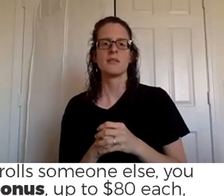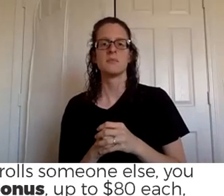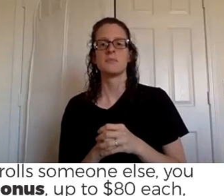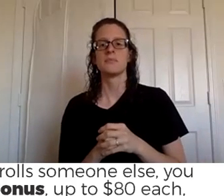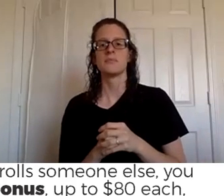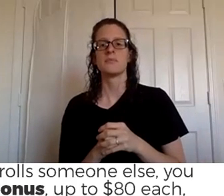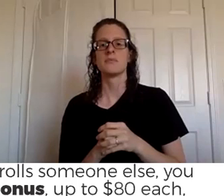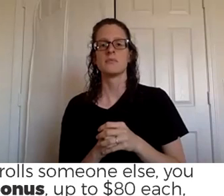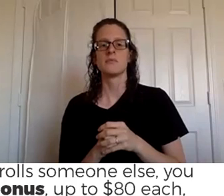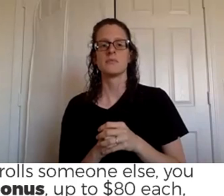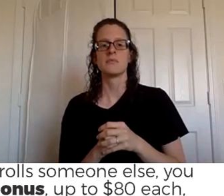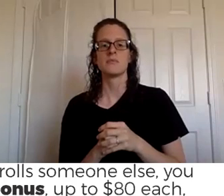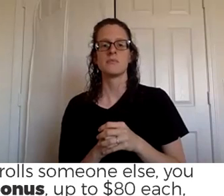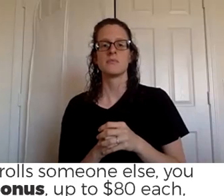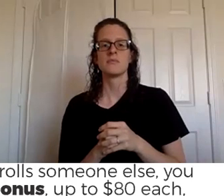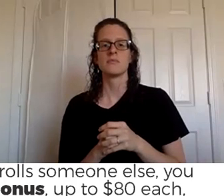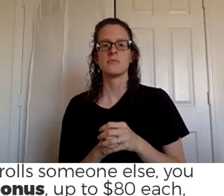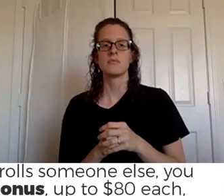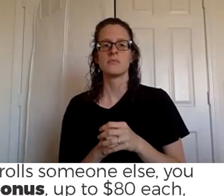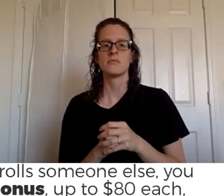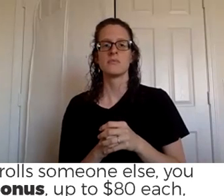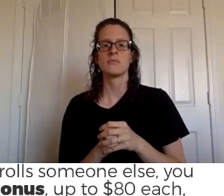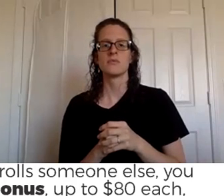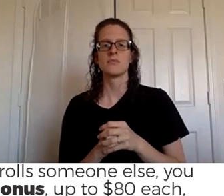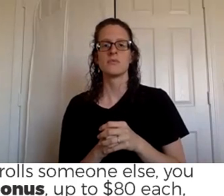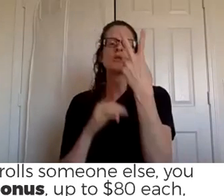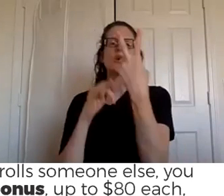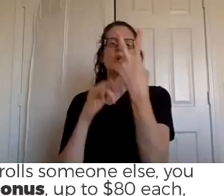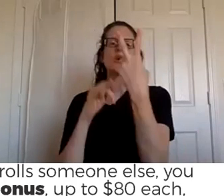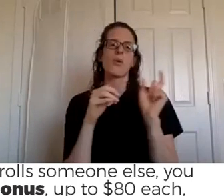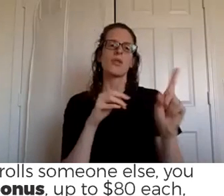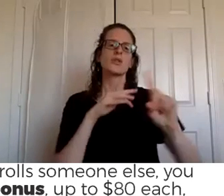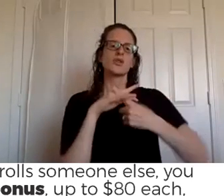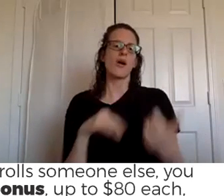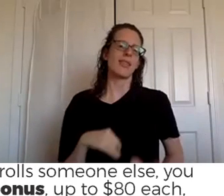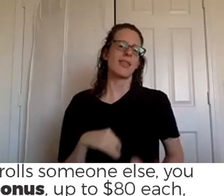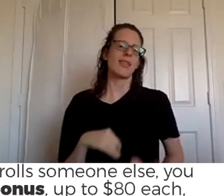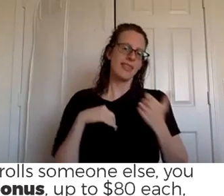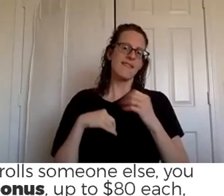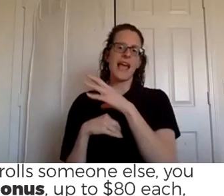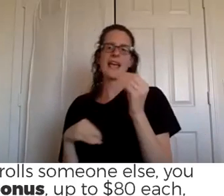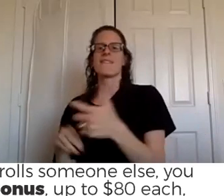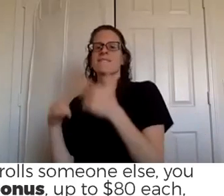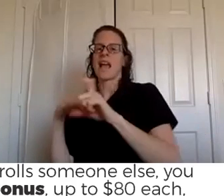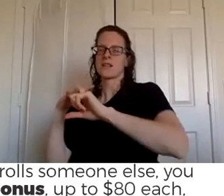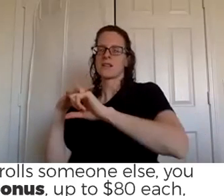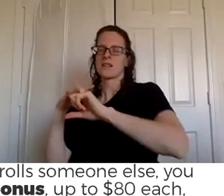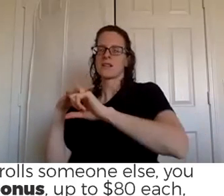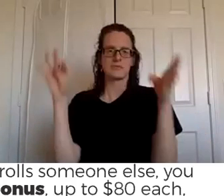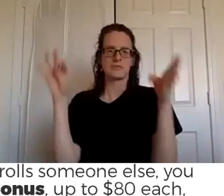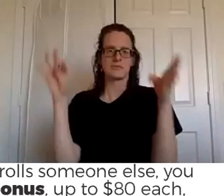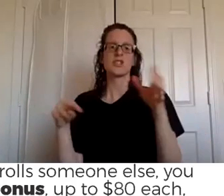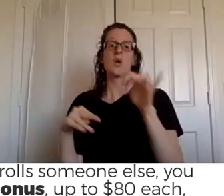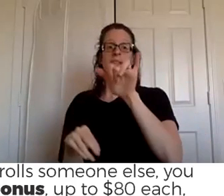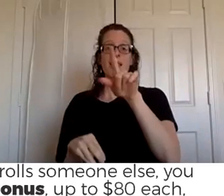the way um and the fact we'll start living and the fast start bonus um so young living made it really